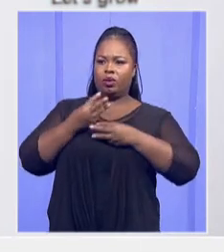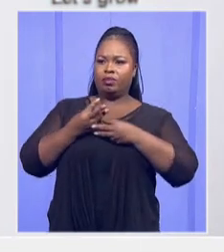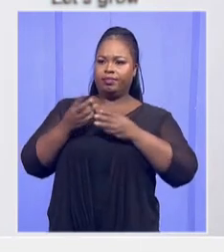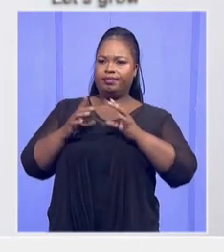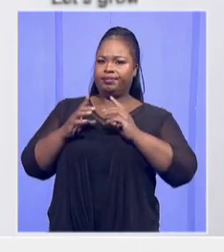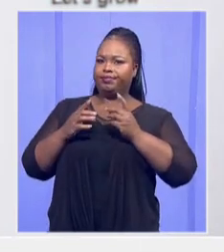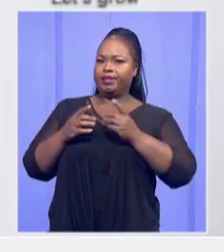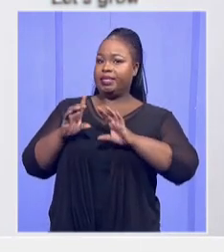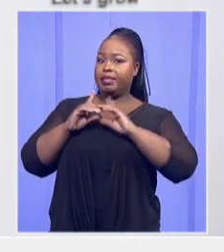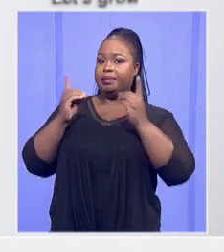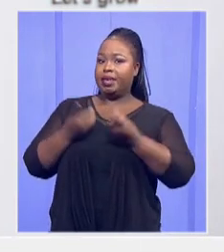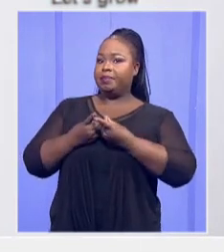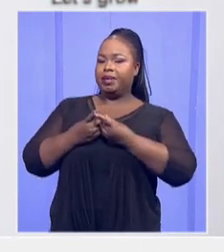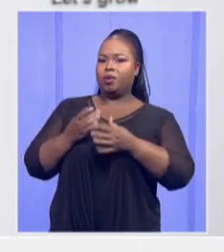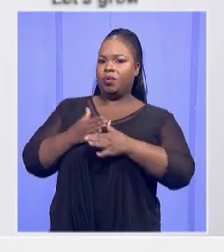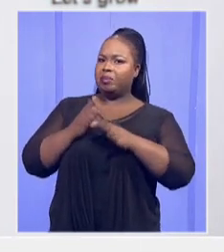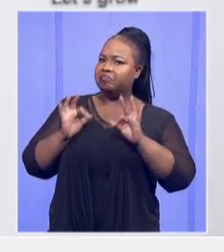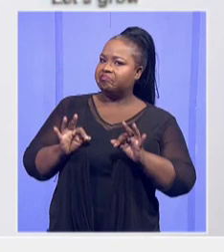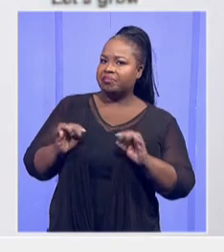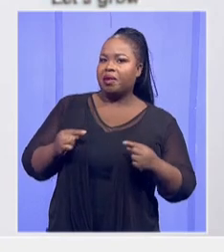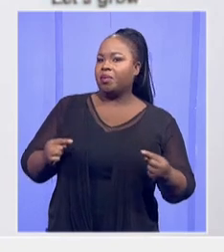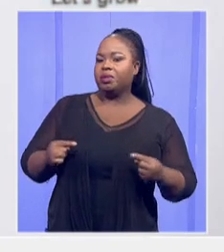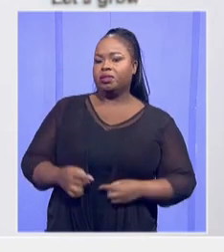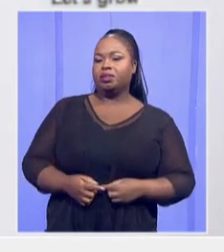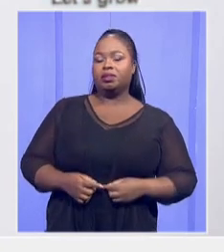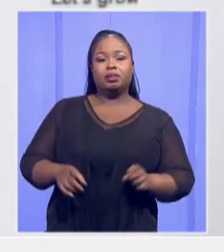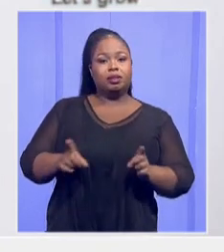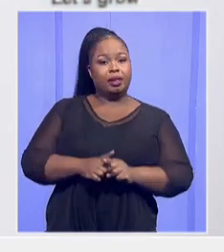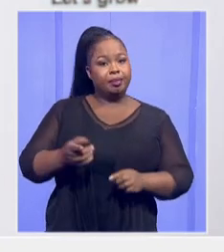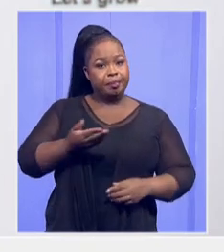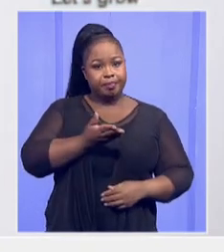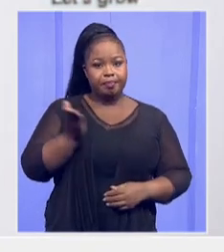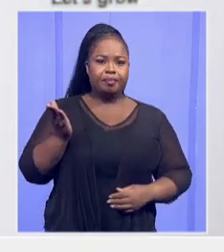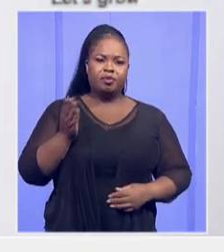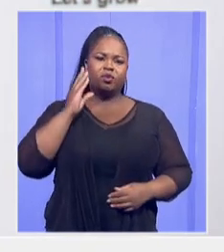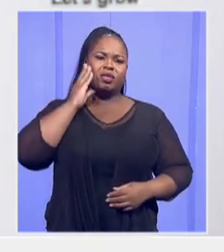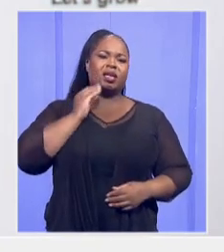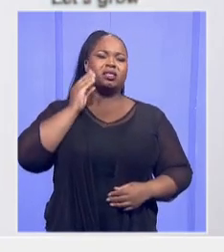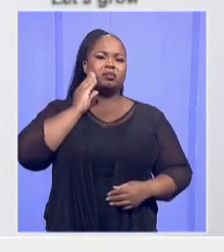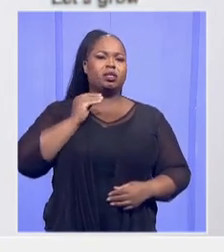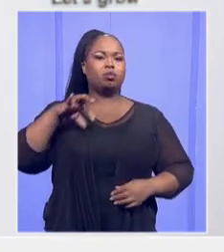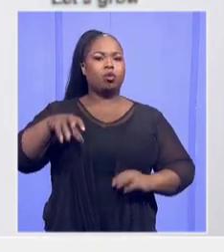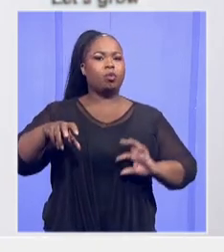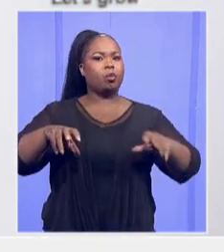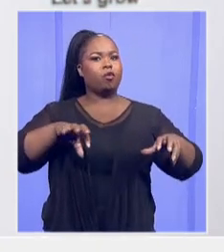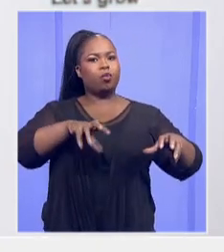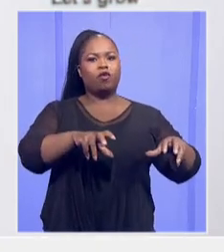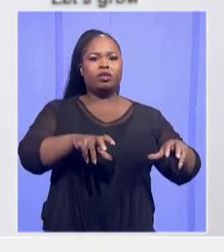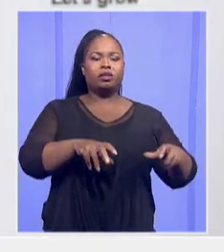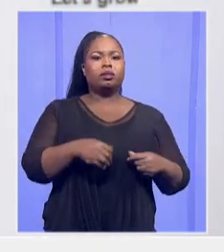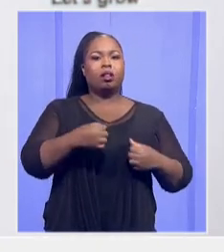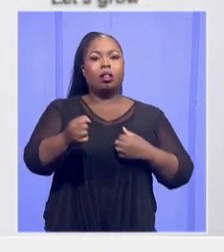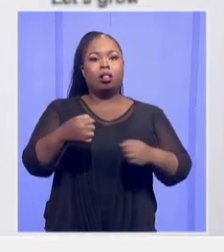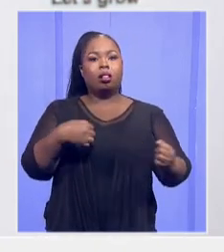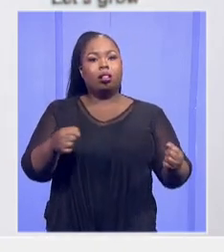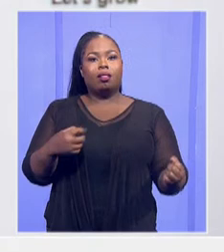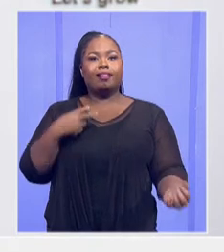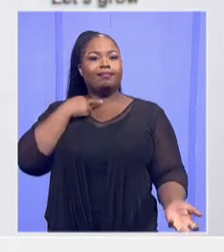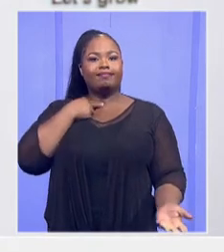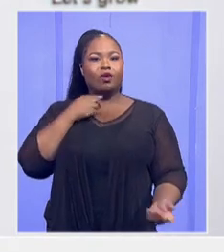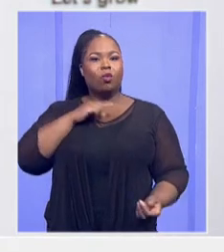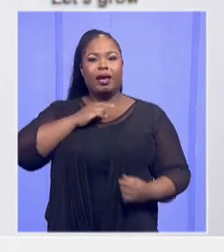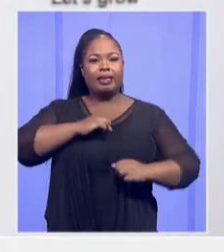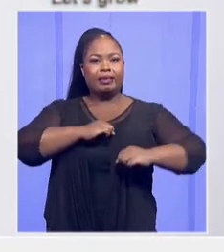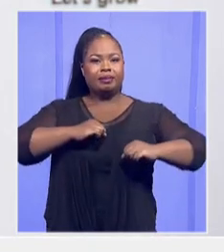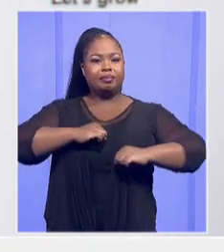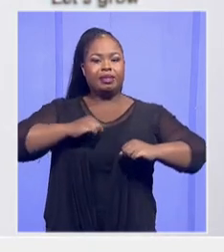Together with yourselves, we're all over experiencing provinces unable to place learners because there's not adequate